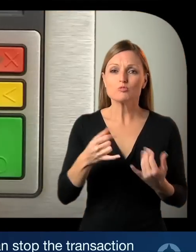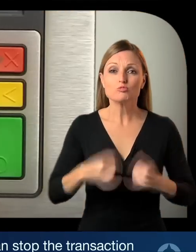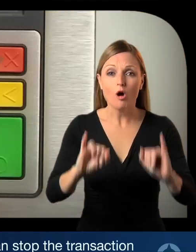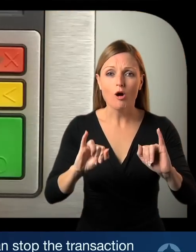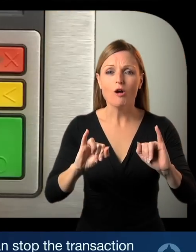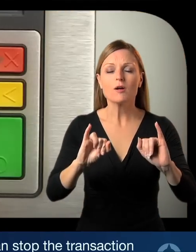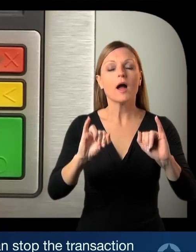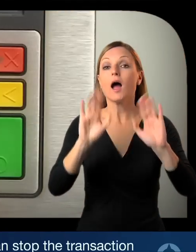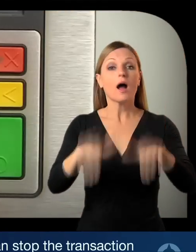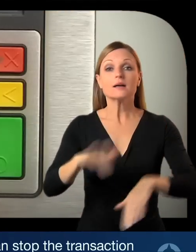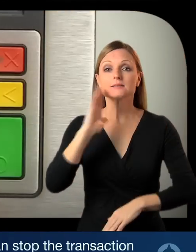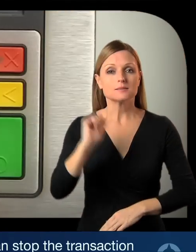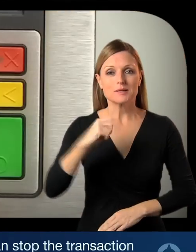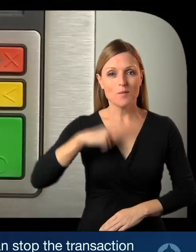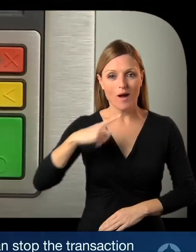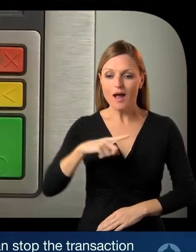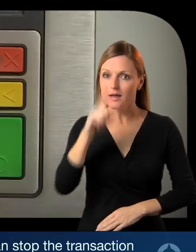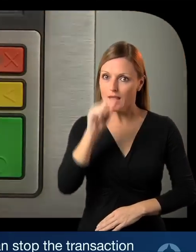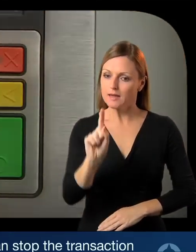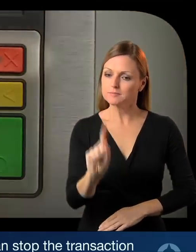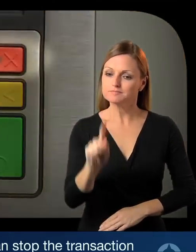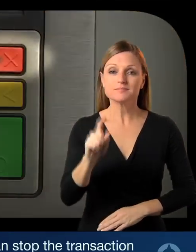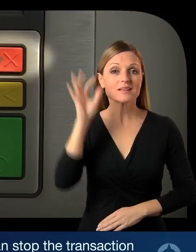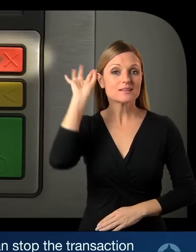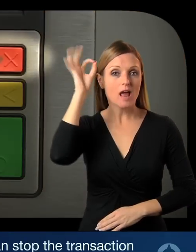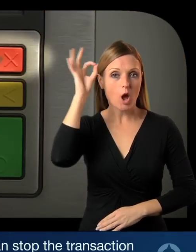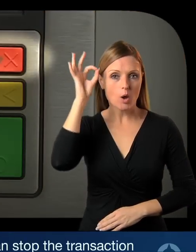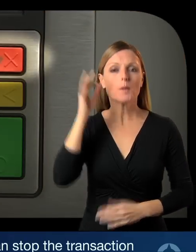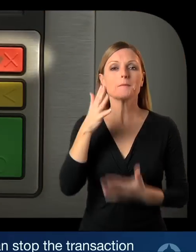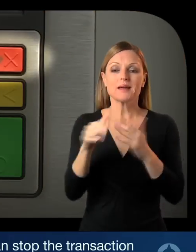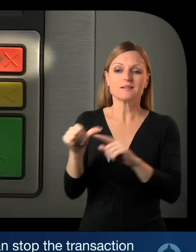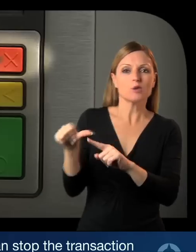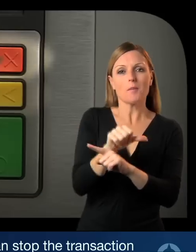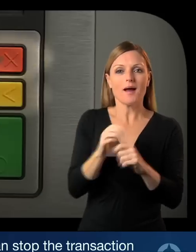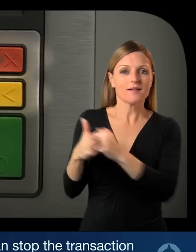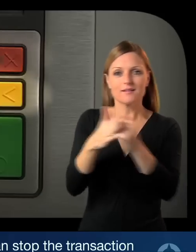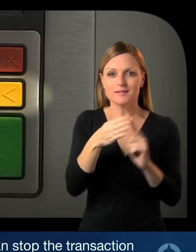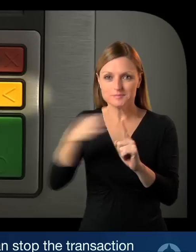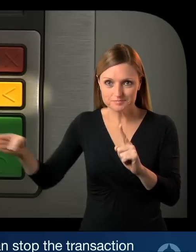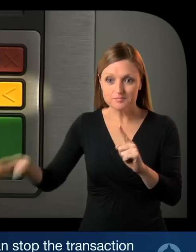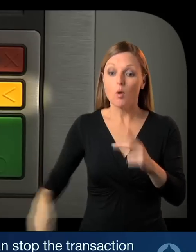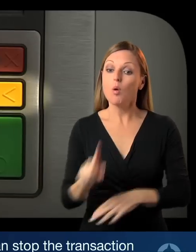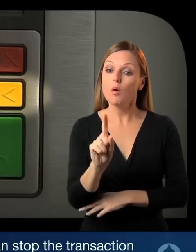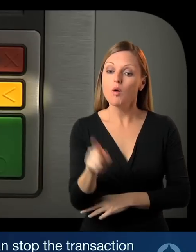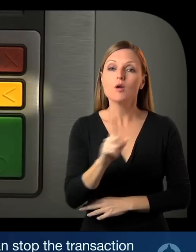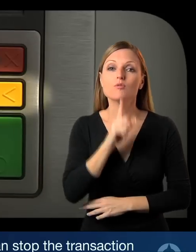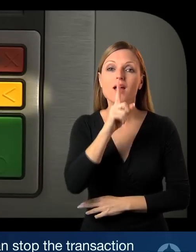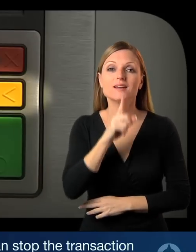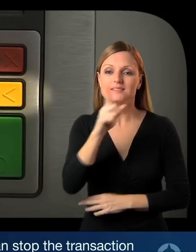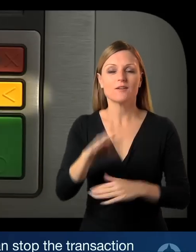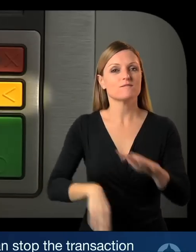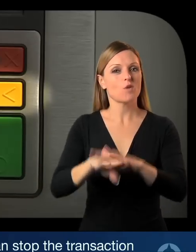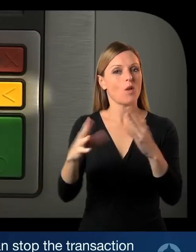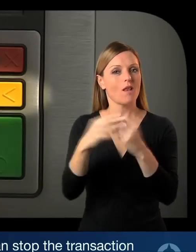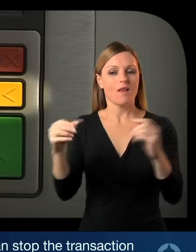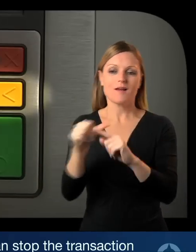If you make a mistake with your pin, you can stop the transaction using the red button or clear to re-enter by using